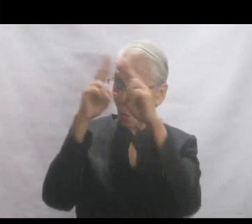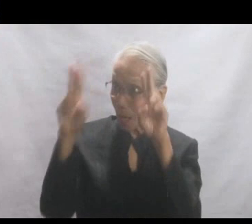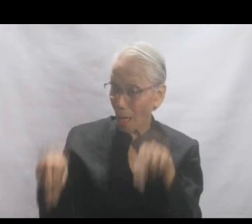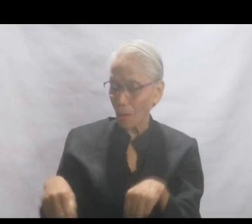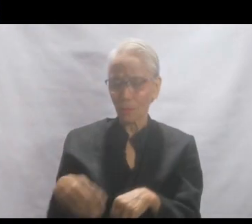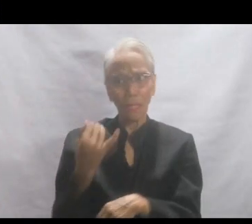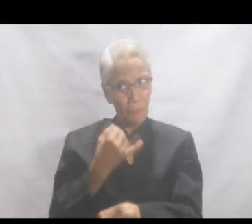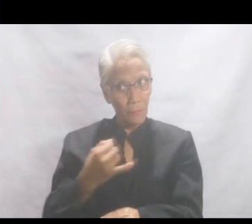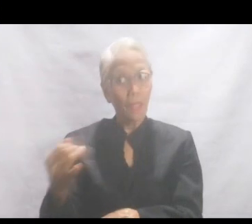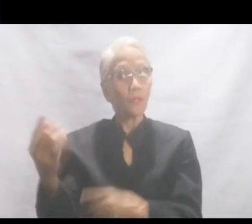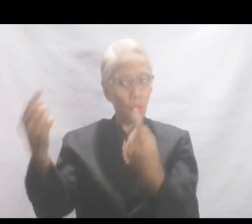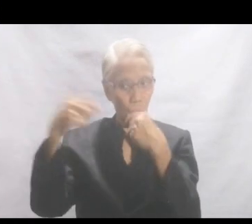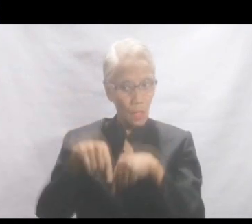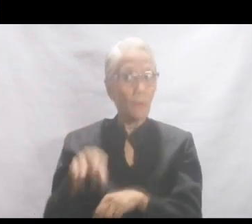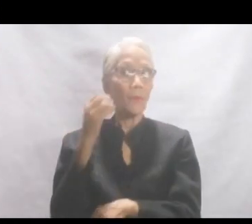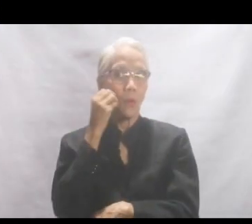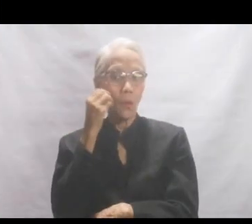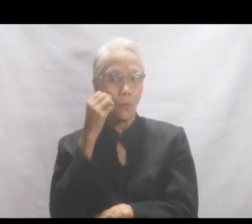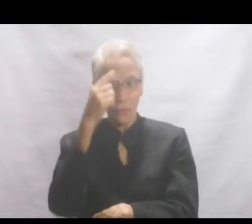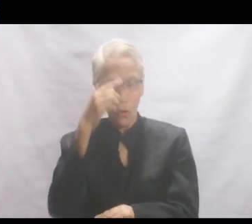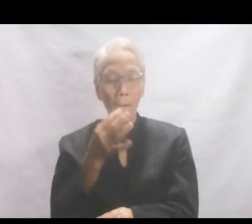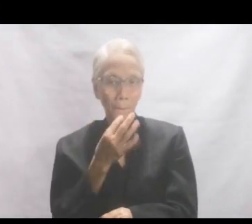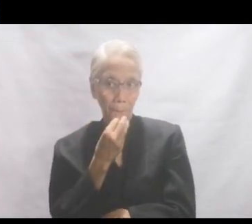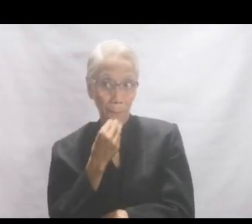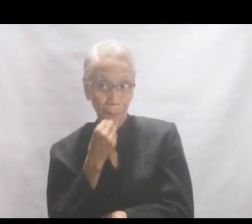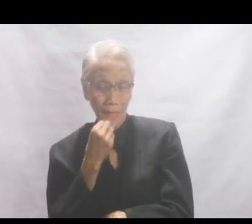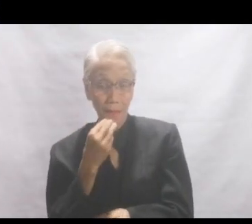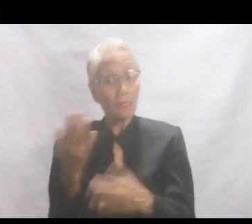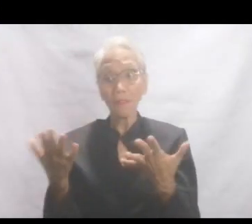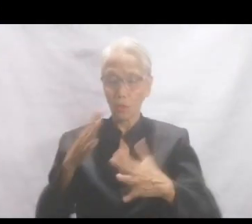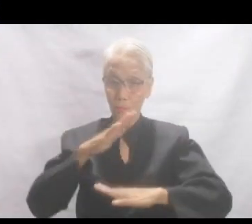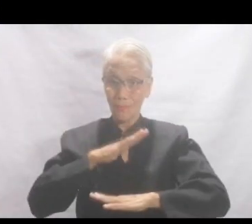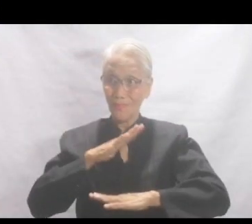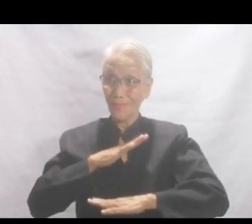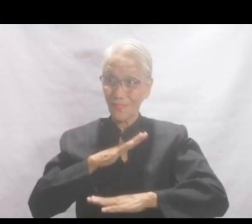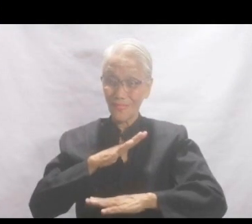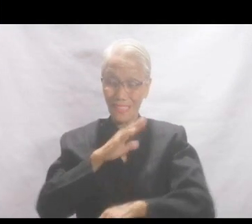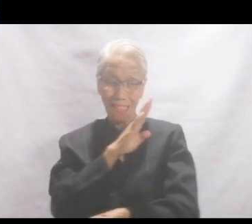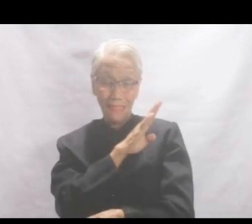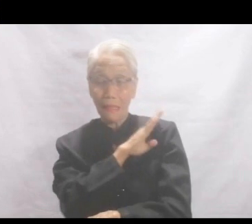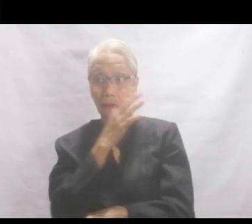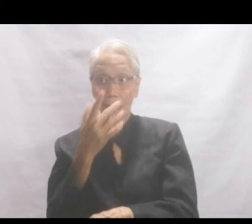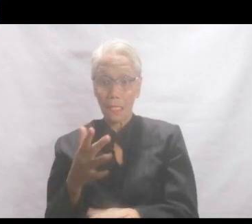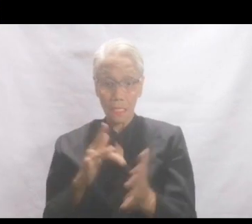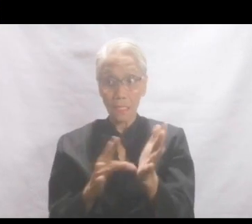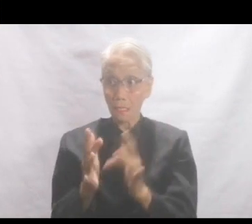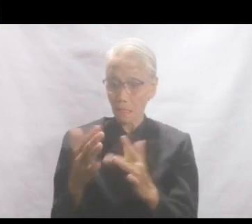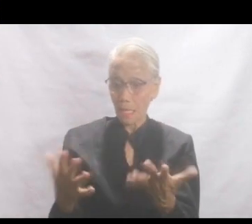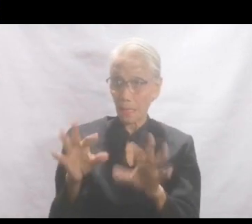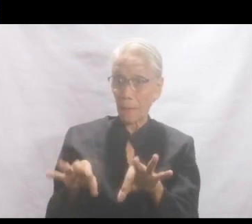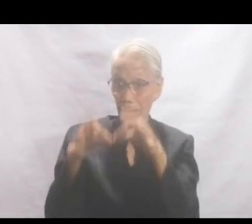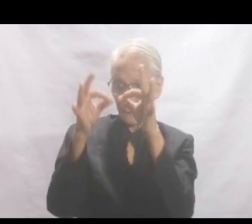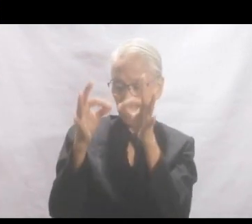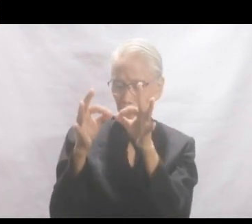I invite you to come home for meals. At ito ang contentment there ni Jesus. Sa misa natin